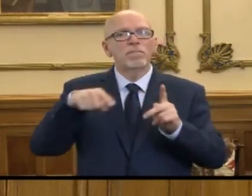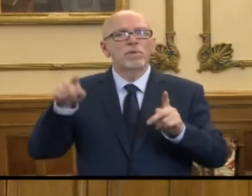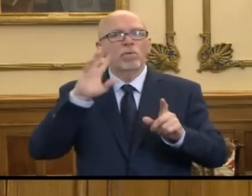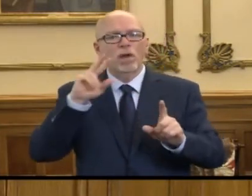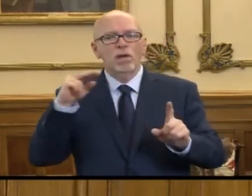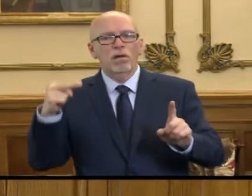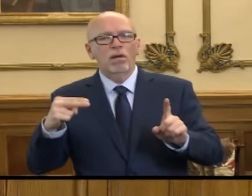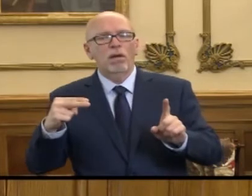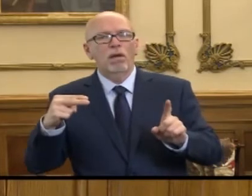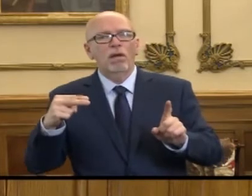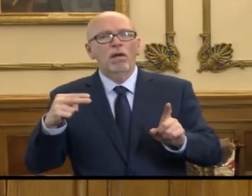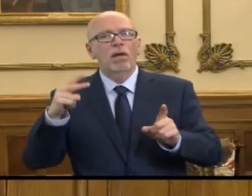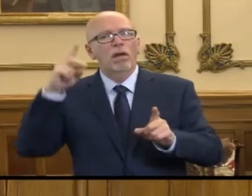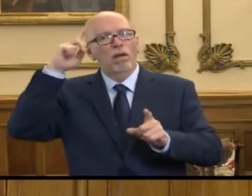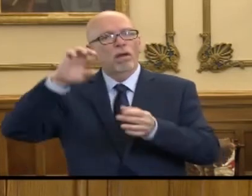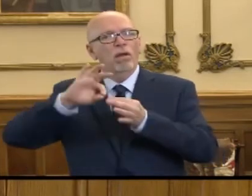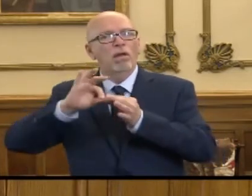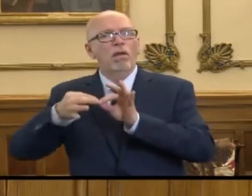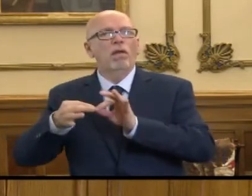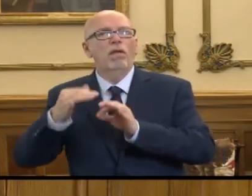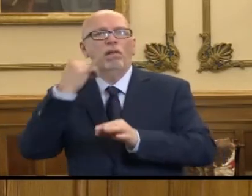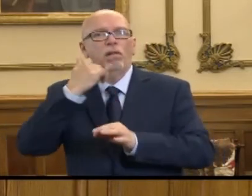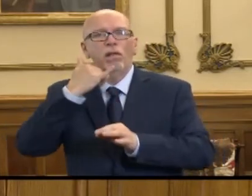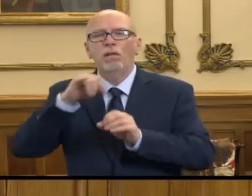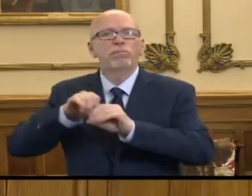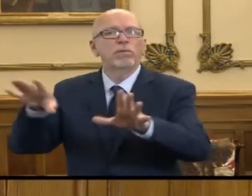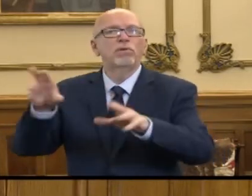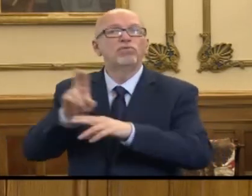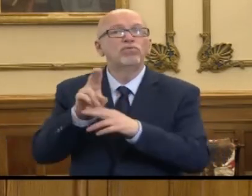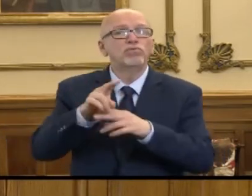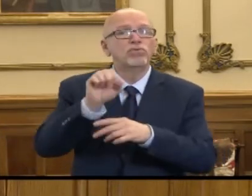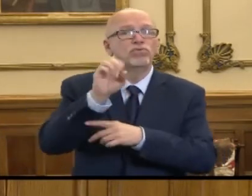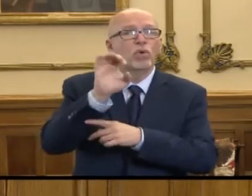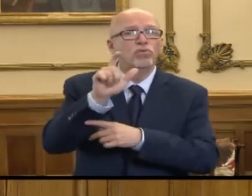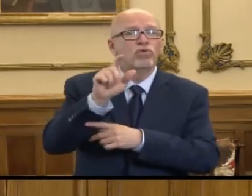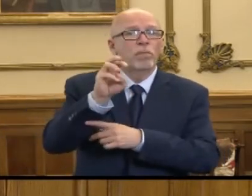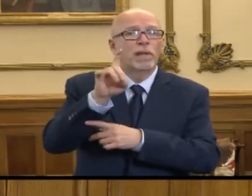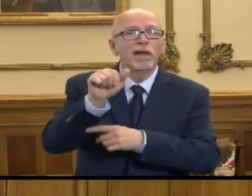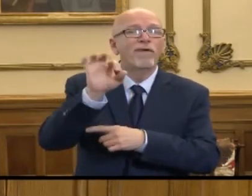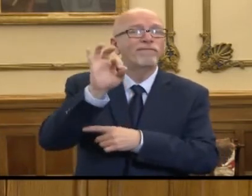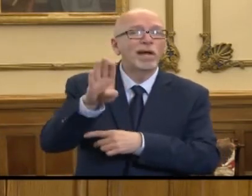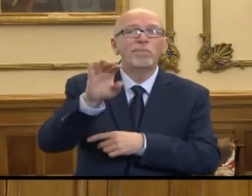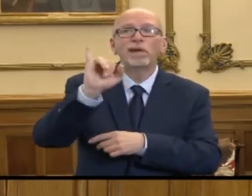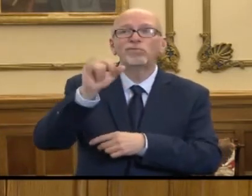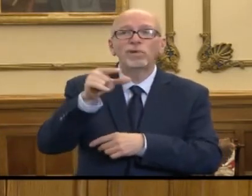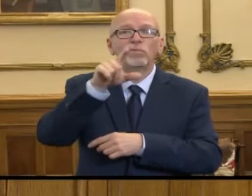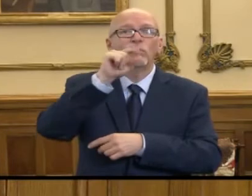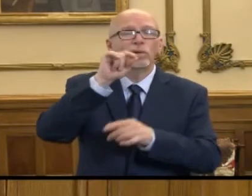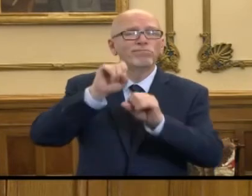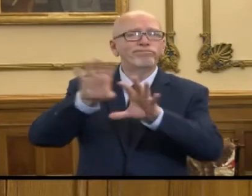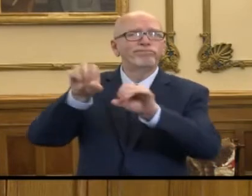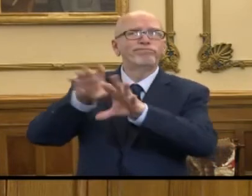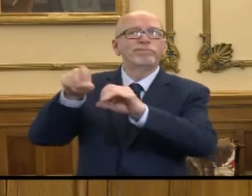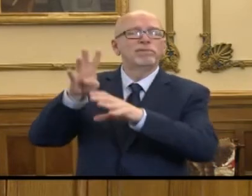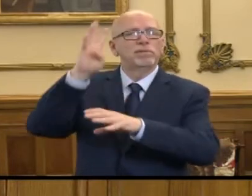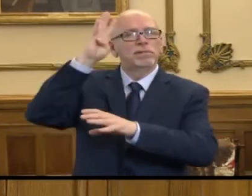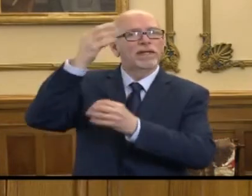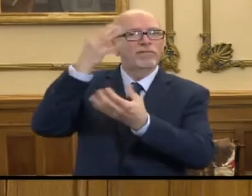folks to be able to spread that misinformation using social media platforms and other places out there.